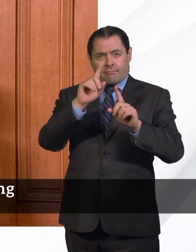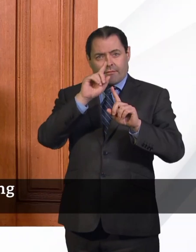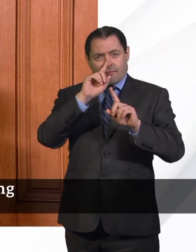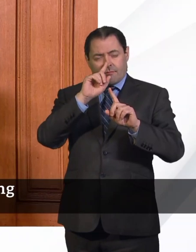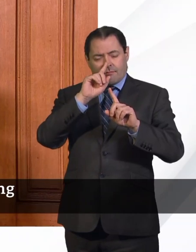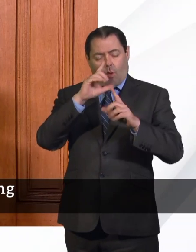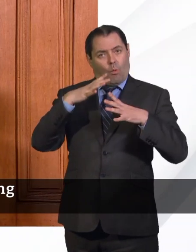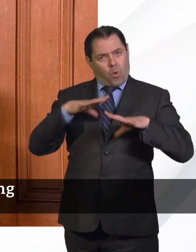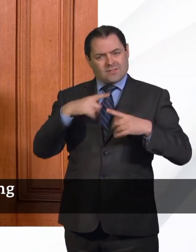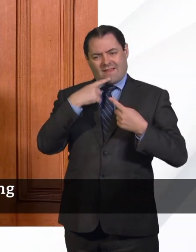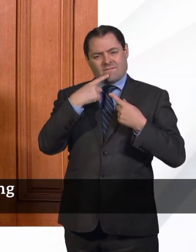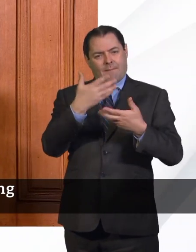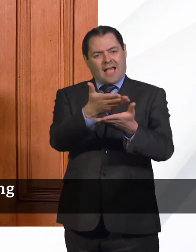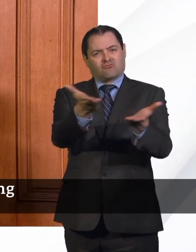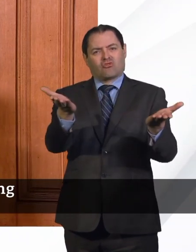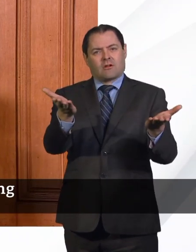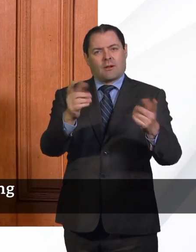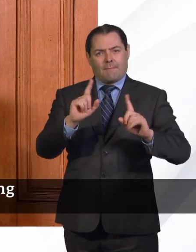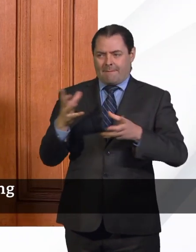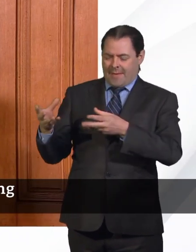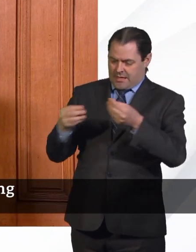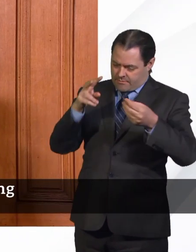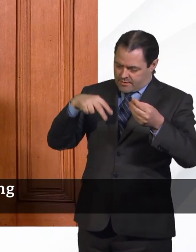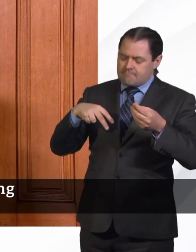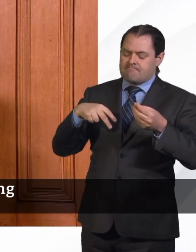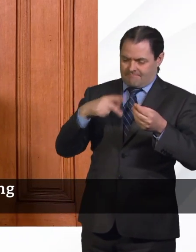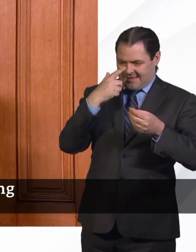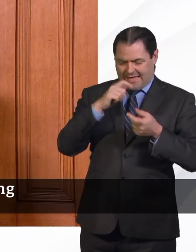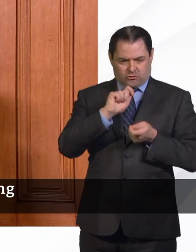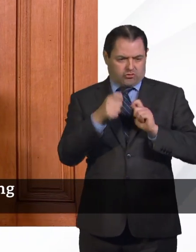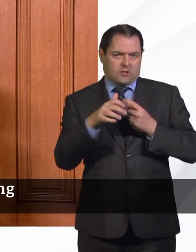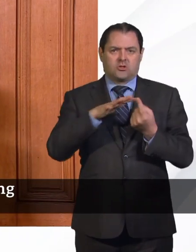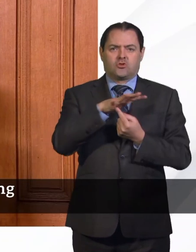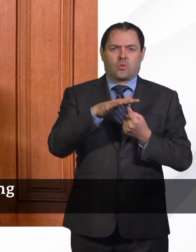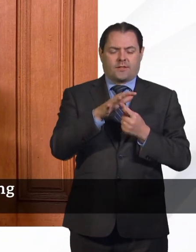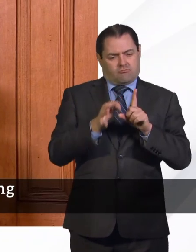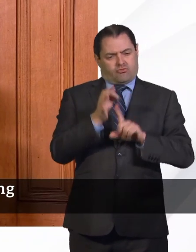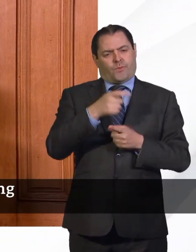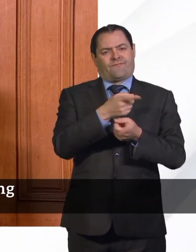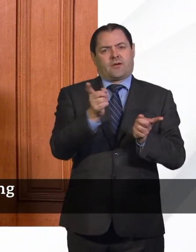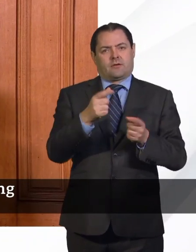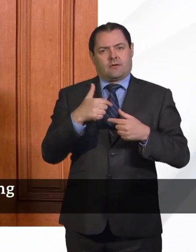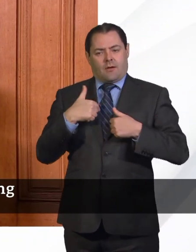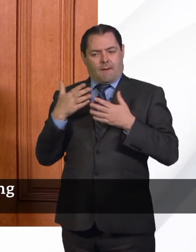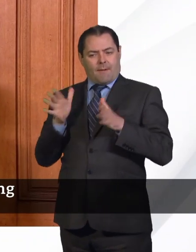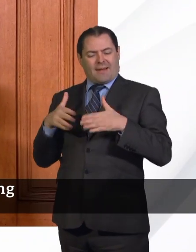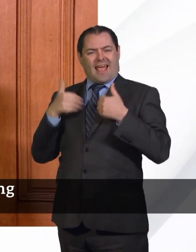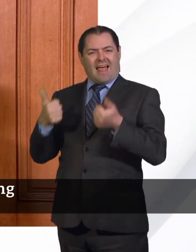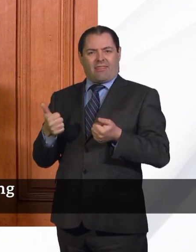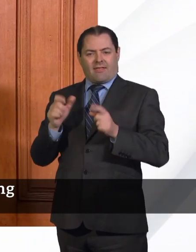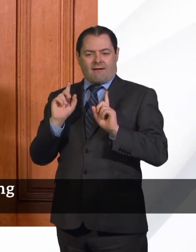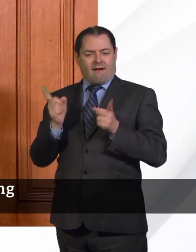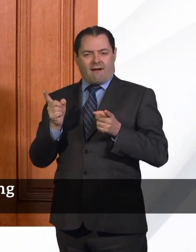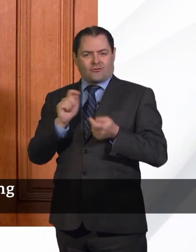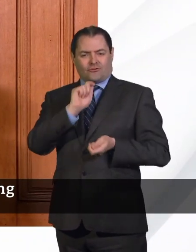we're trying to put the information into the hands of people who can use it to make a difference. And that's often – it's not us as the public health authorities. It's more